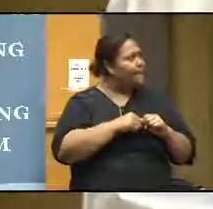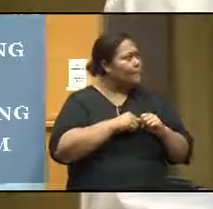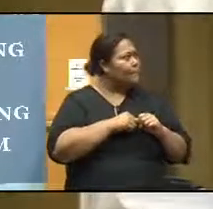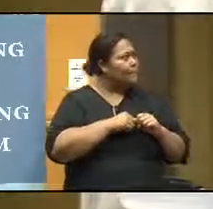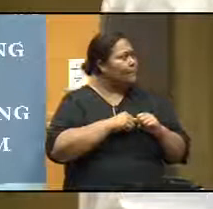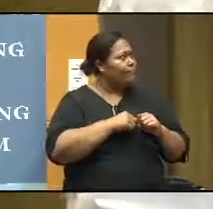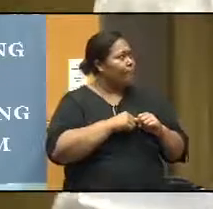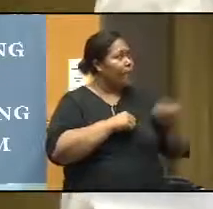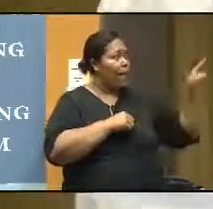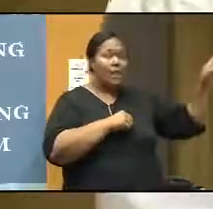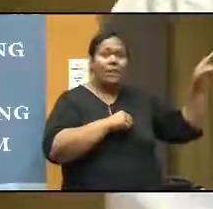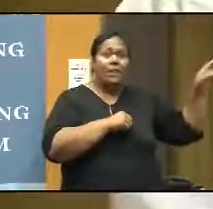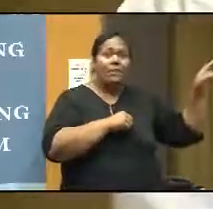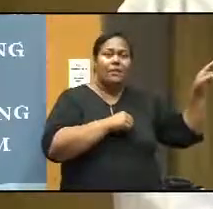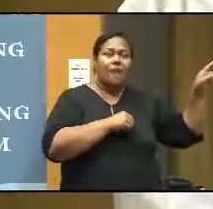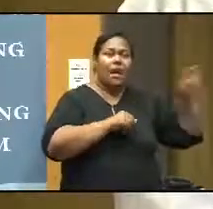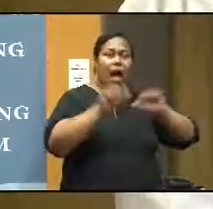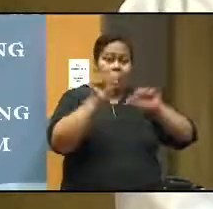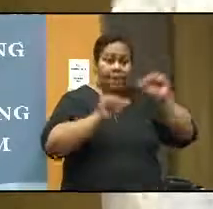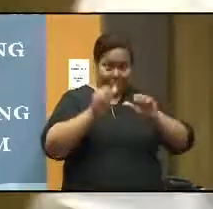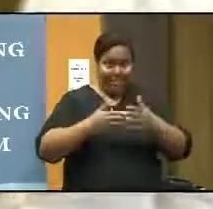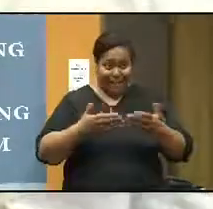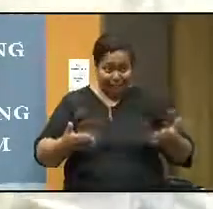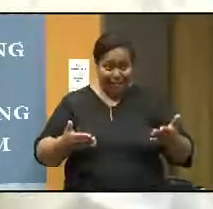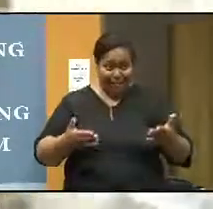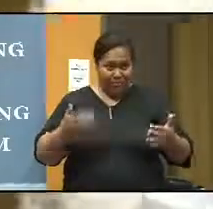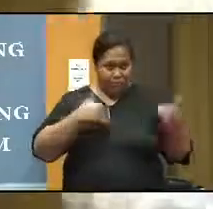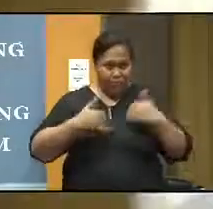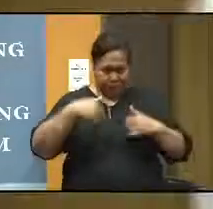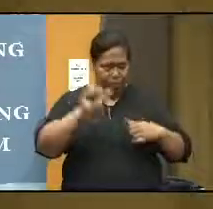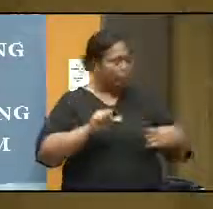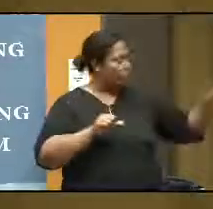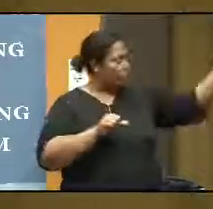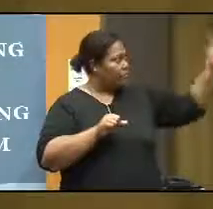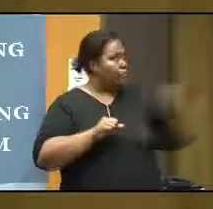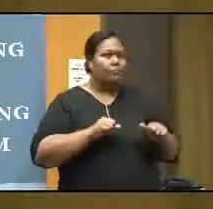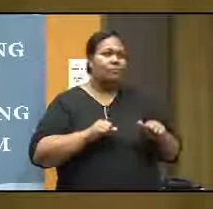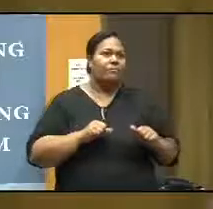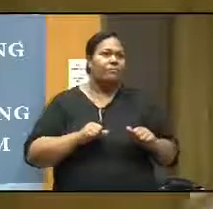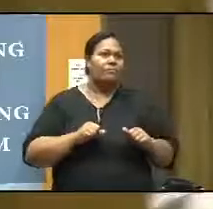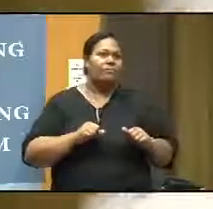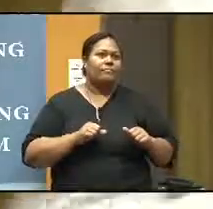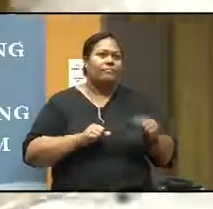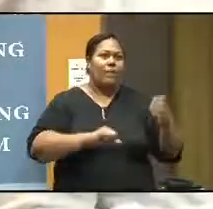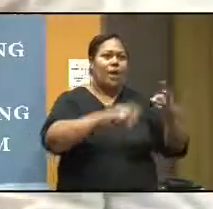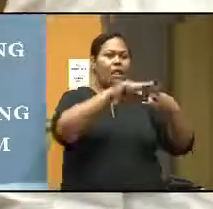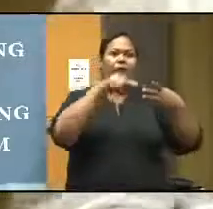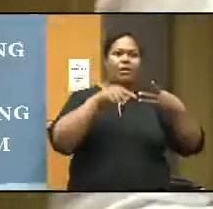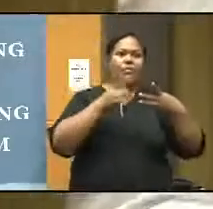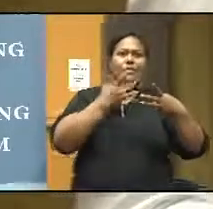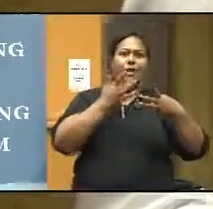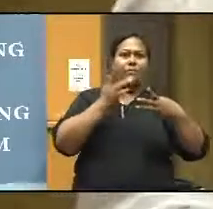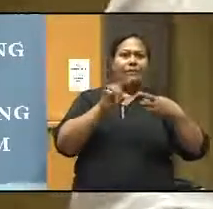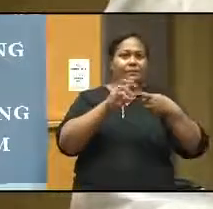the assessment nowadays. Okay. The assessment I use is of three types, actually, primarily.